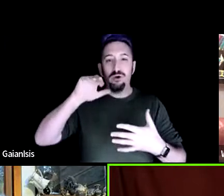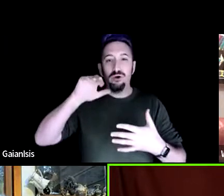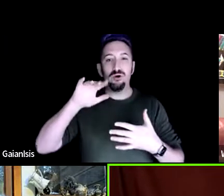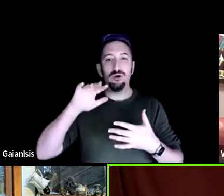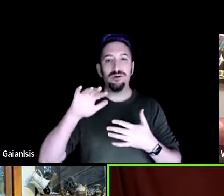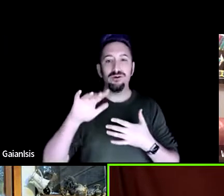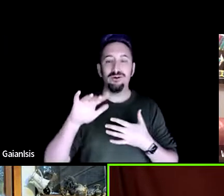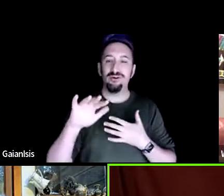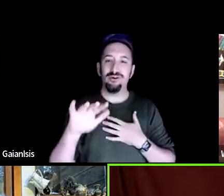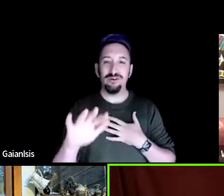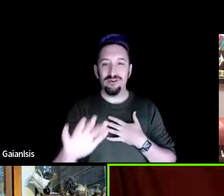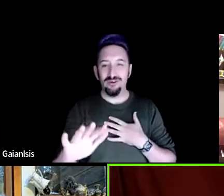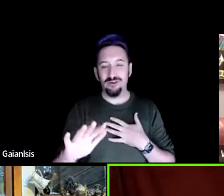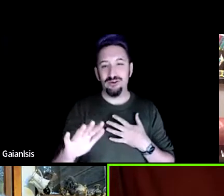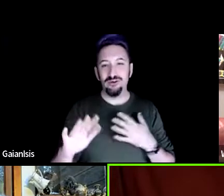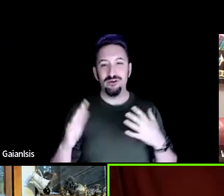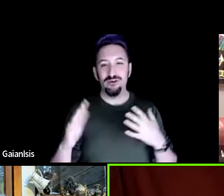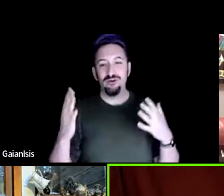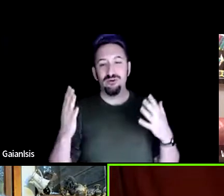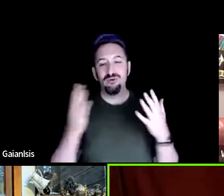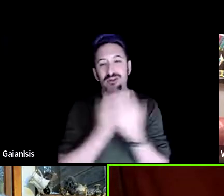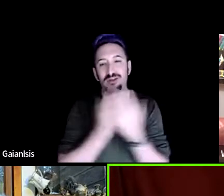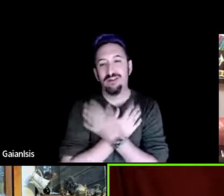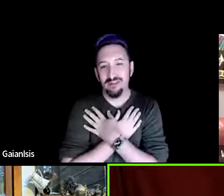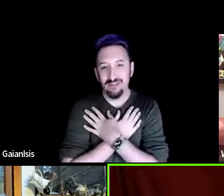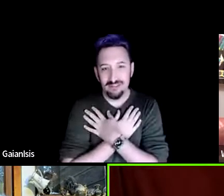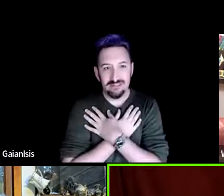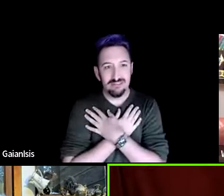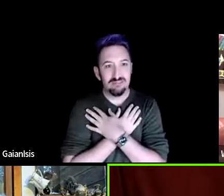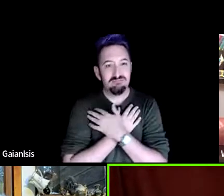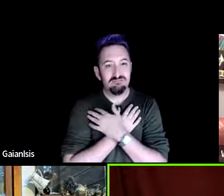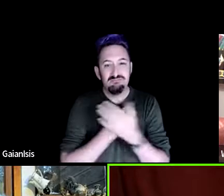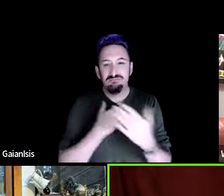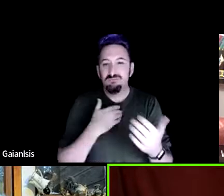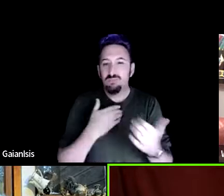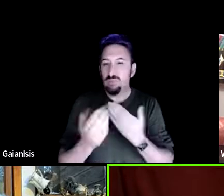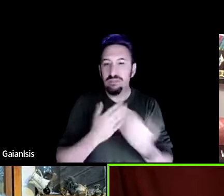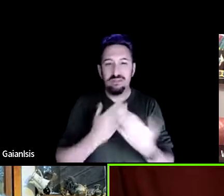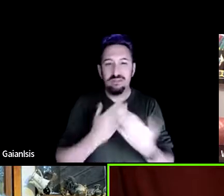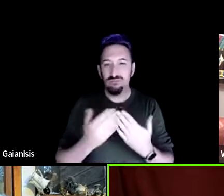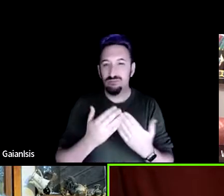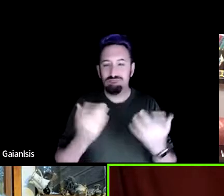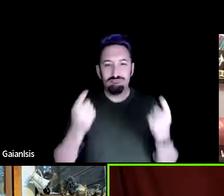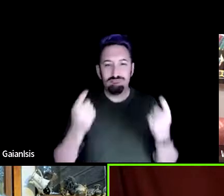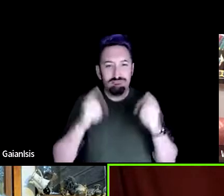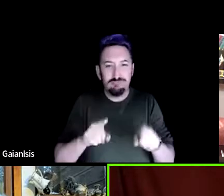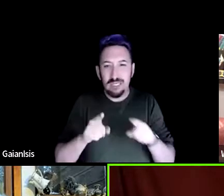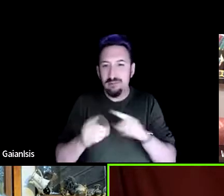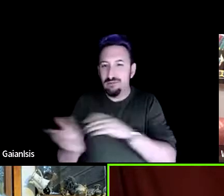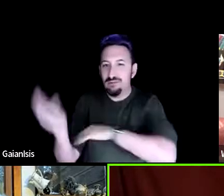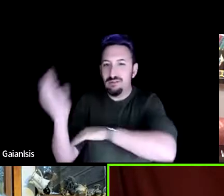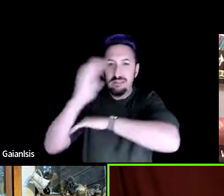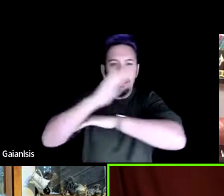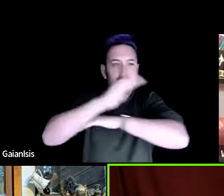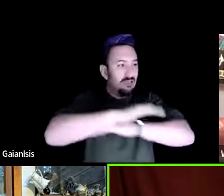Let go of anything from the day, just let it all go so you can be here for this hour.